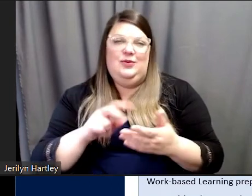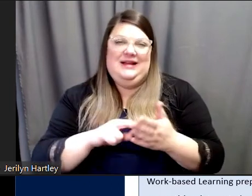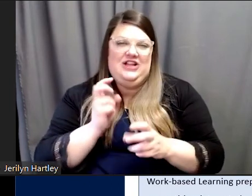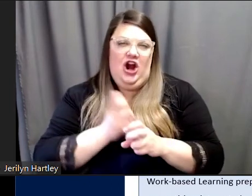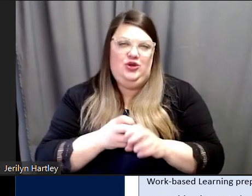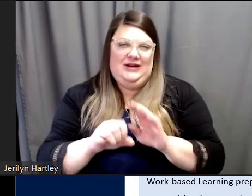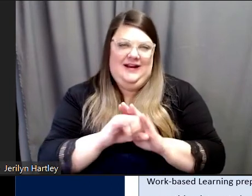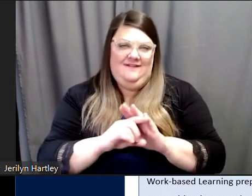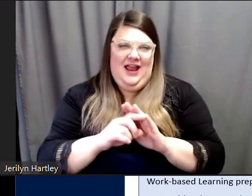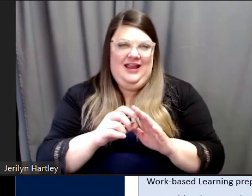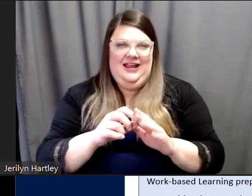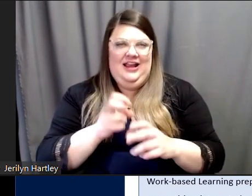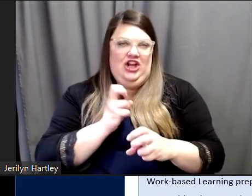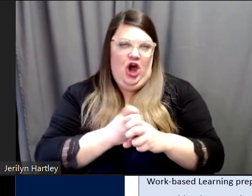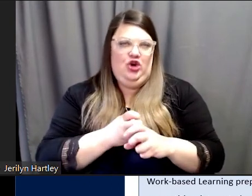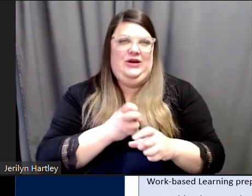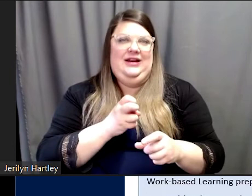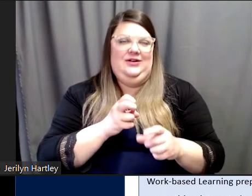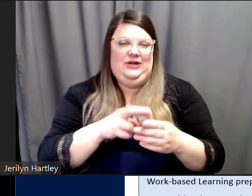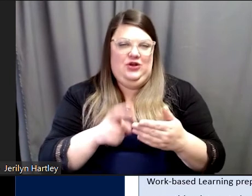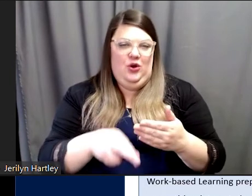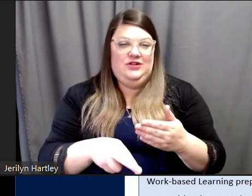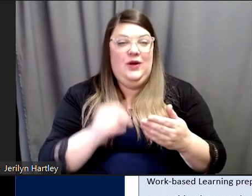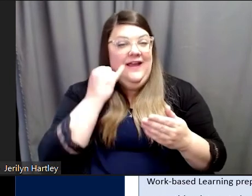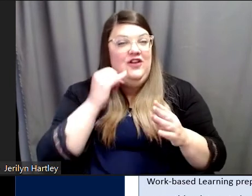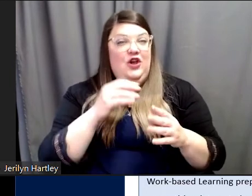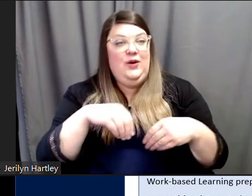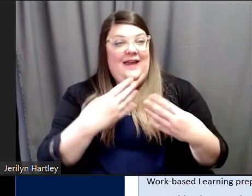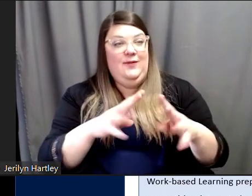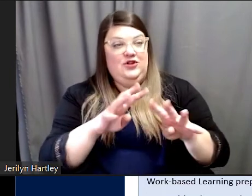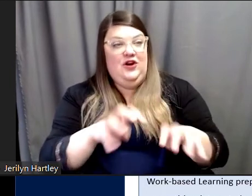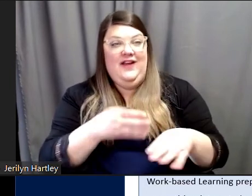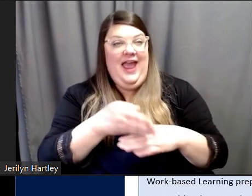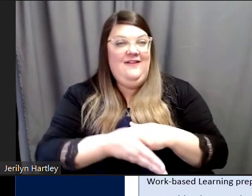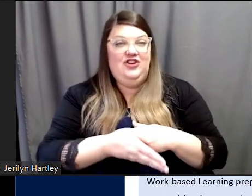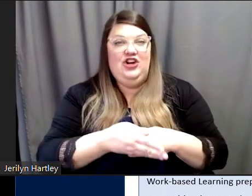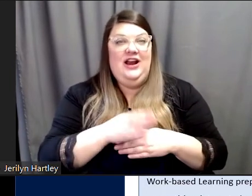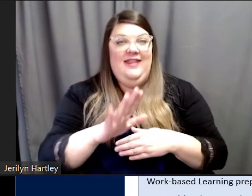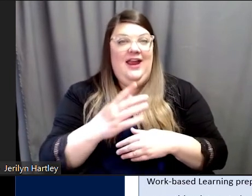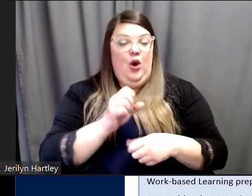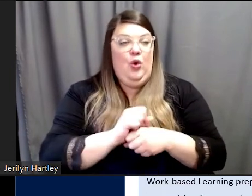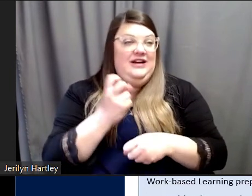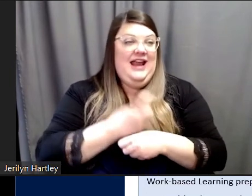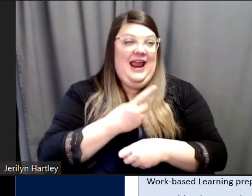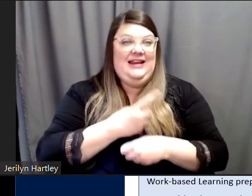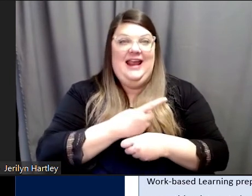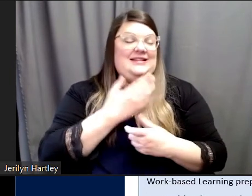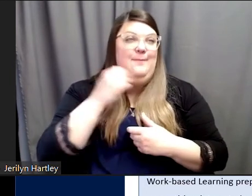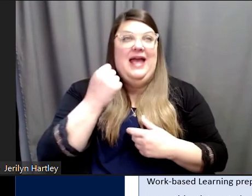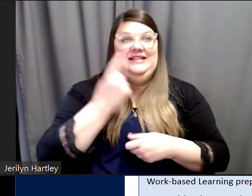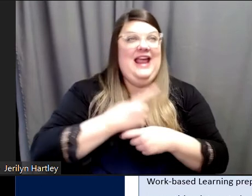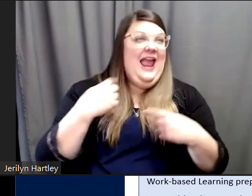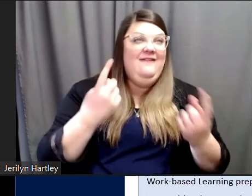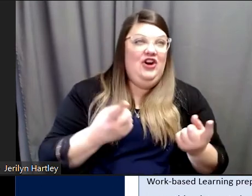example, if you give them this survey after the best day at work they've ever had, they're just going to report higher. And if they just had a really bad day